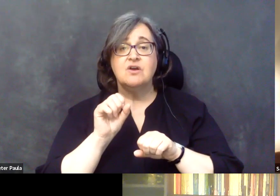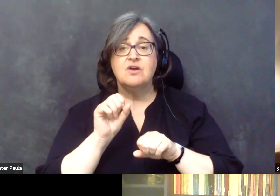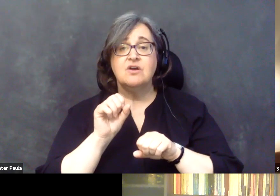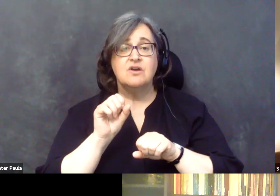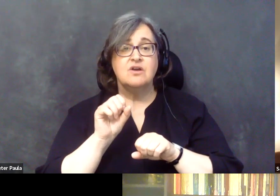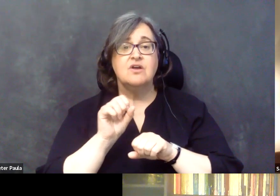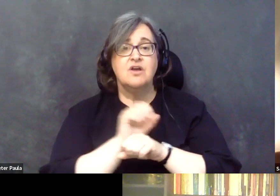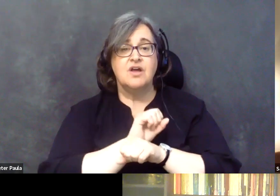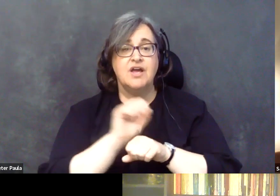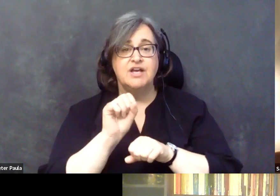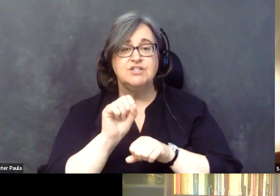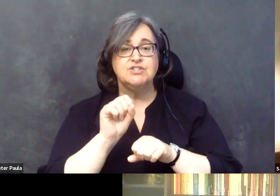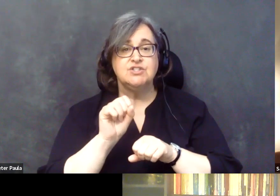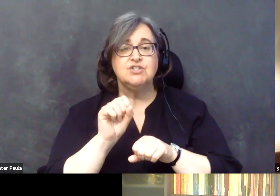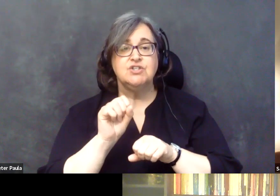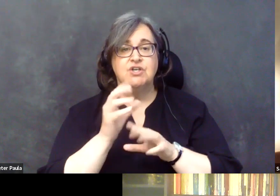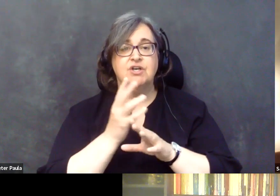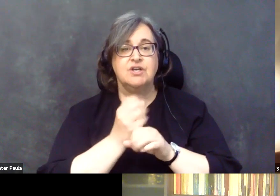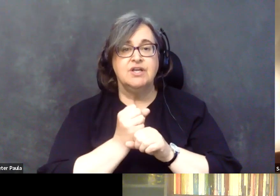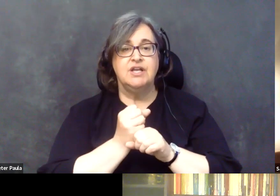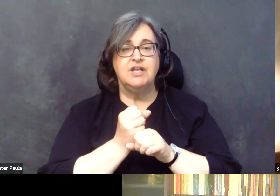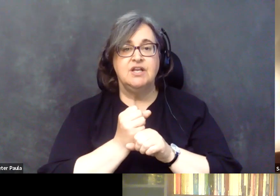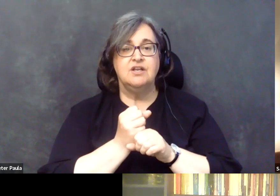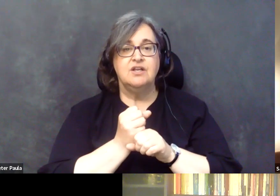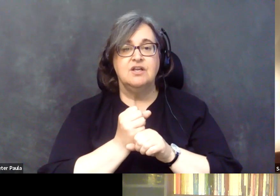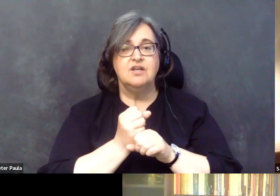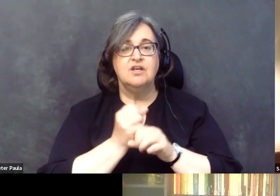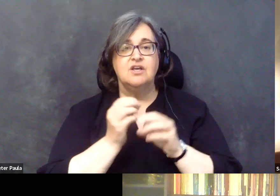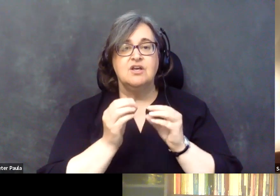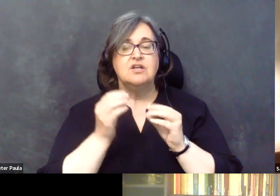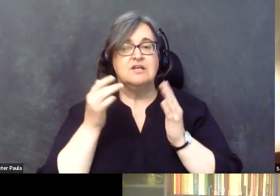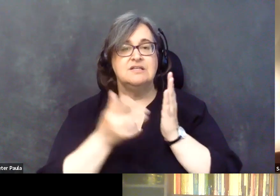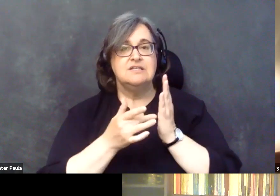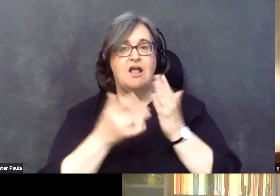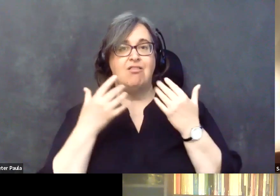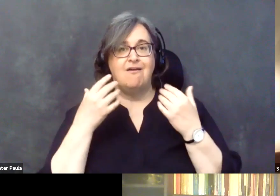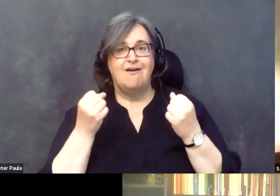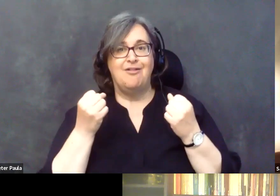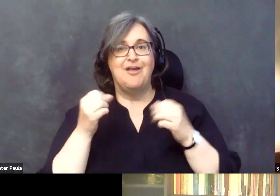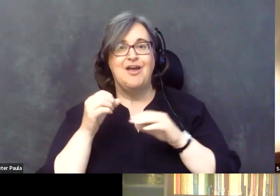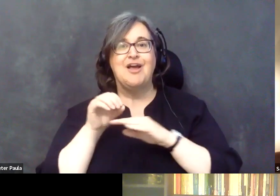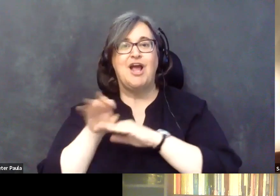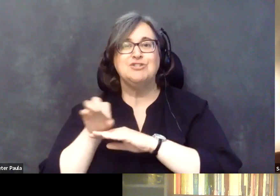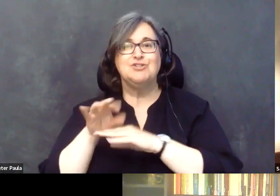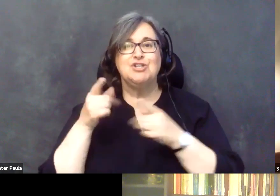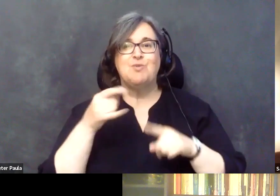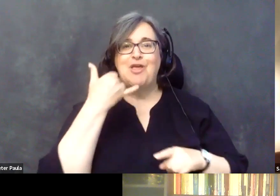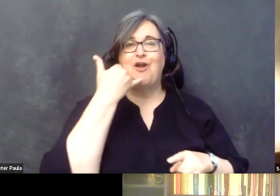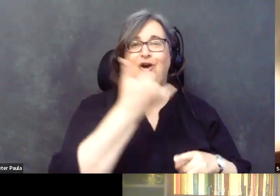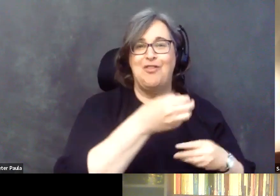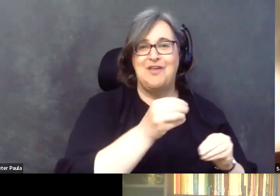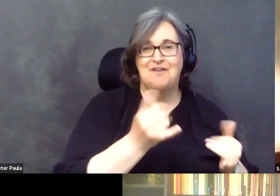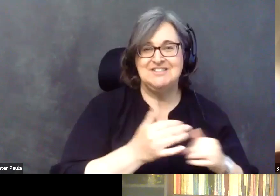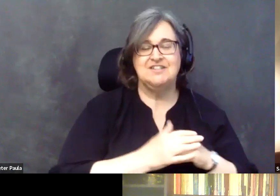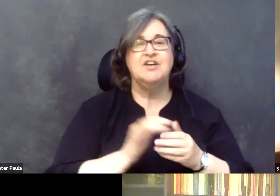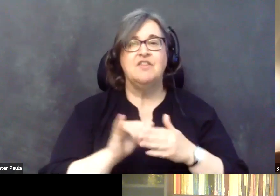consultation that they're calling the physicians office offices now. Yeah, no, I think that that's a, that's